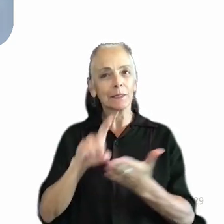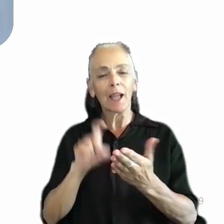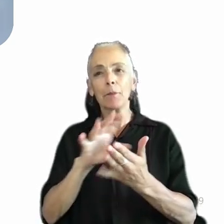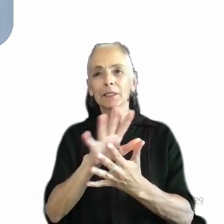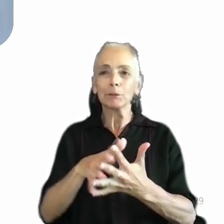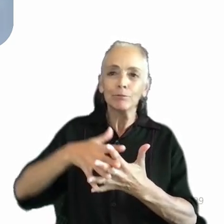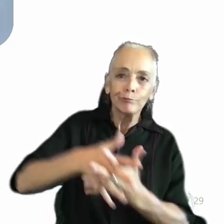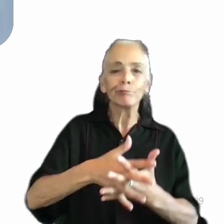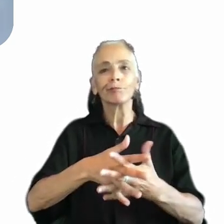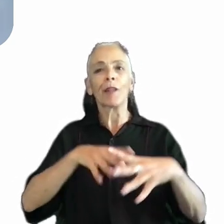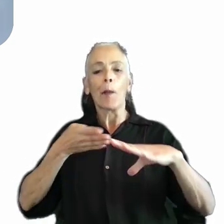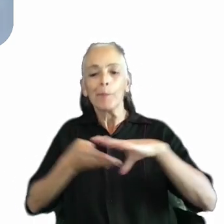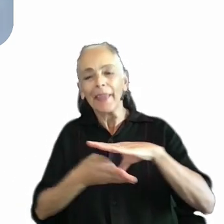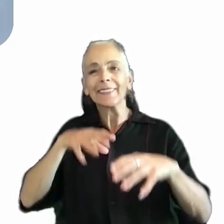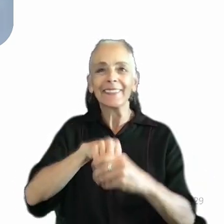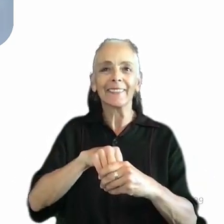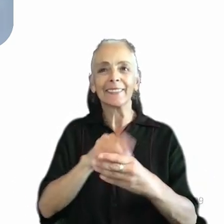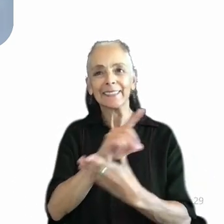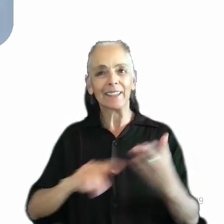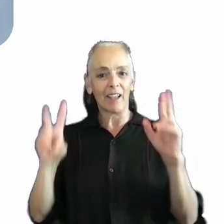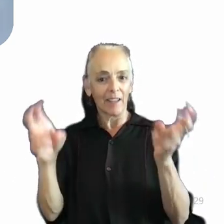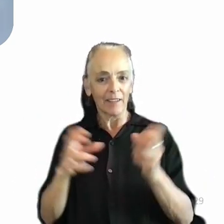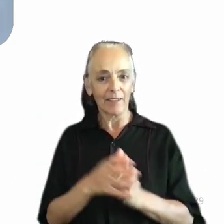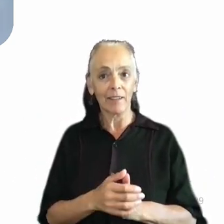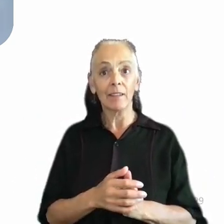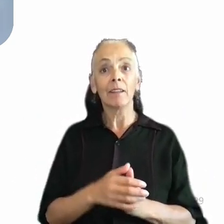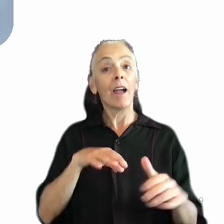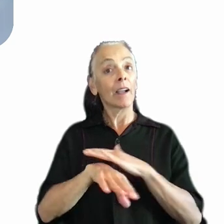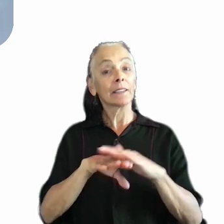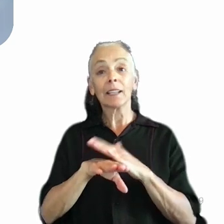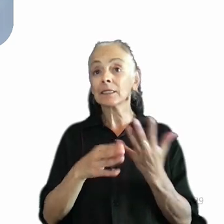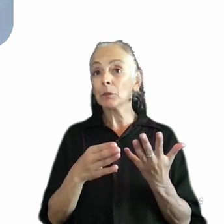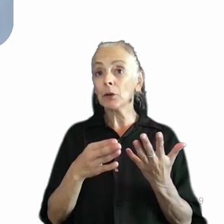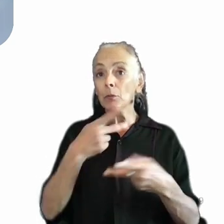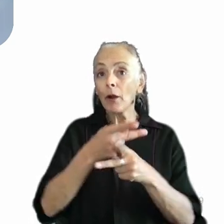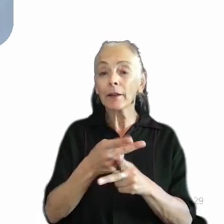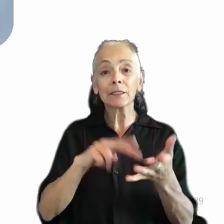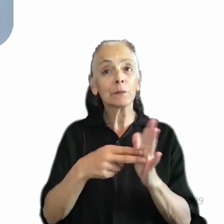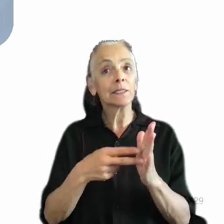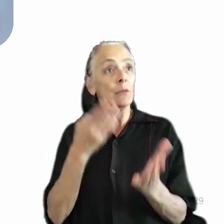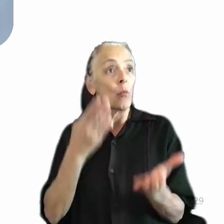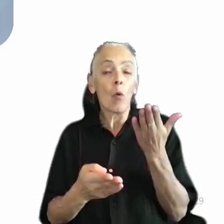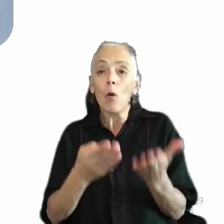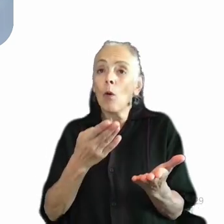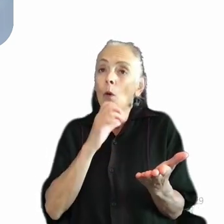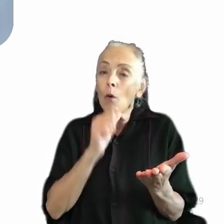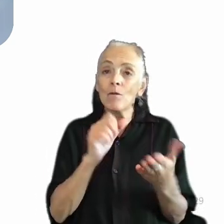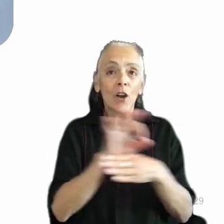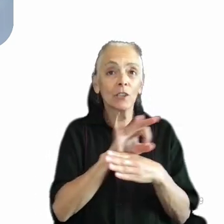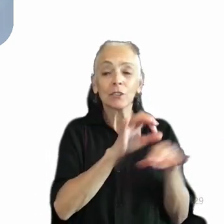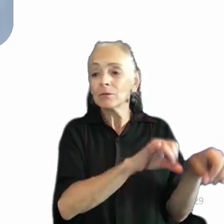And designing accessible products means that the product won't necessarily look or function in the same way as other similar products.